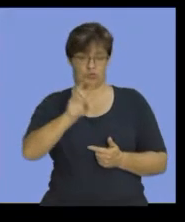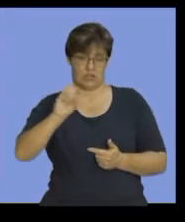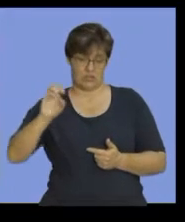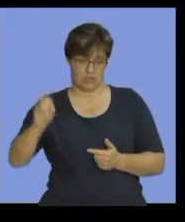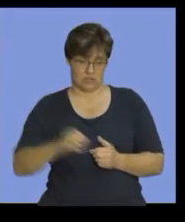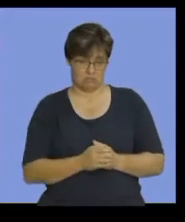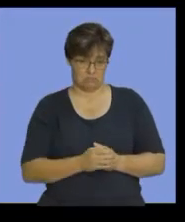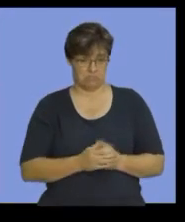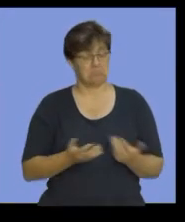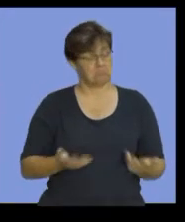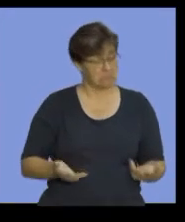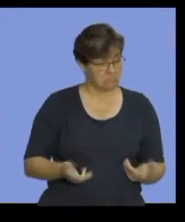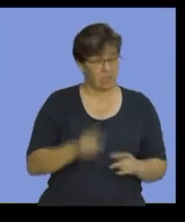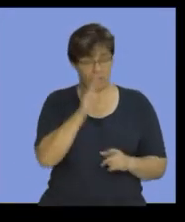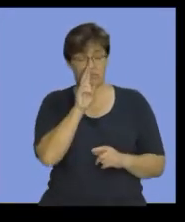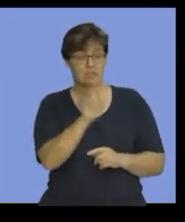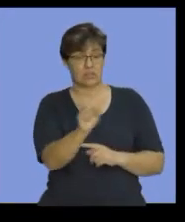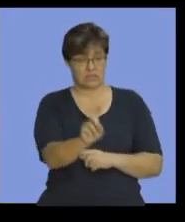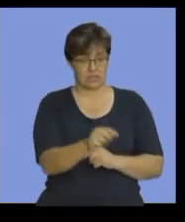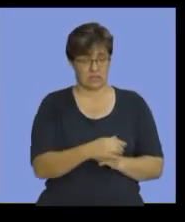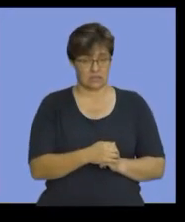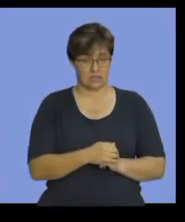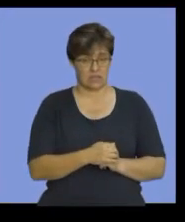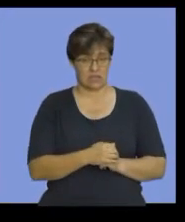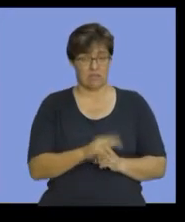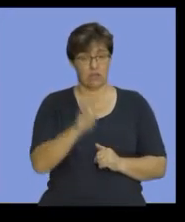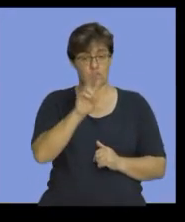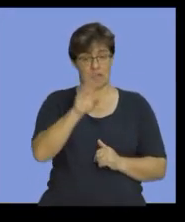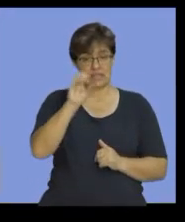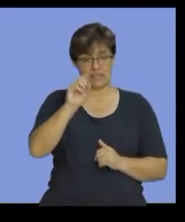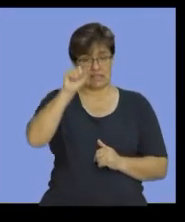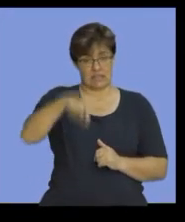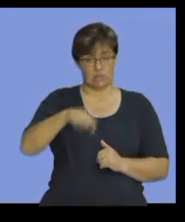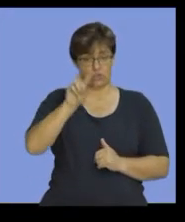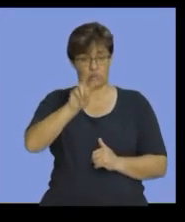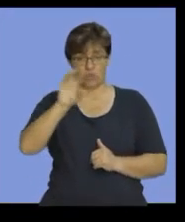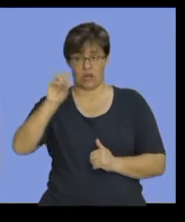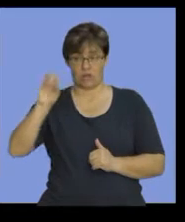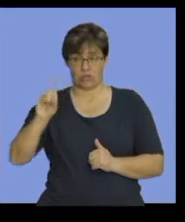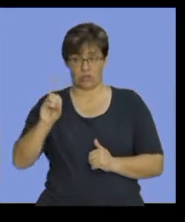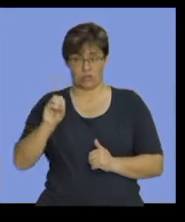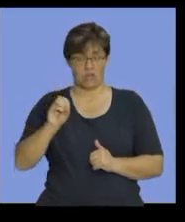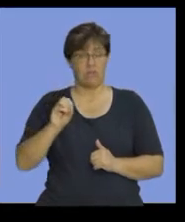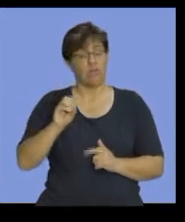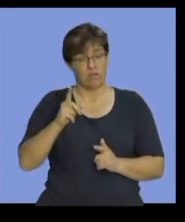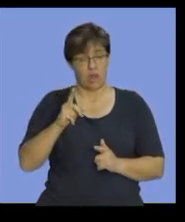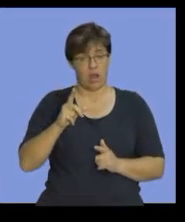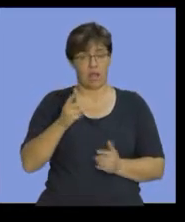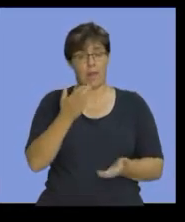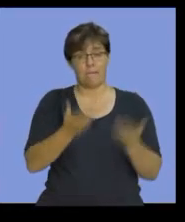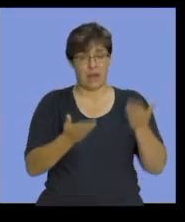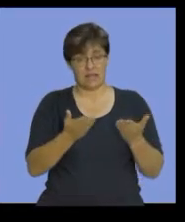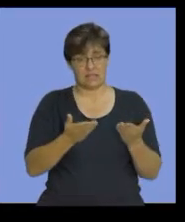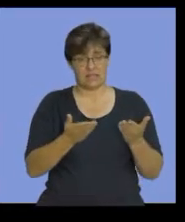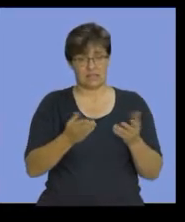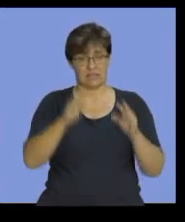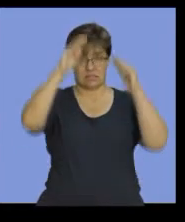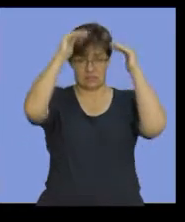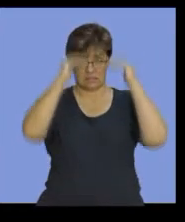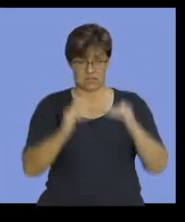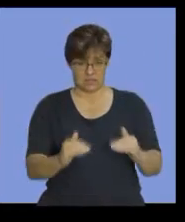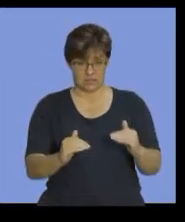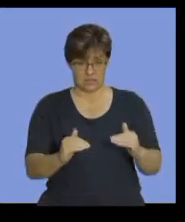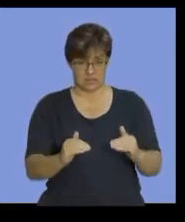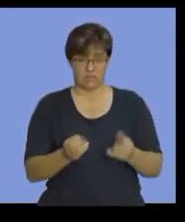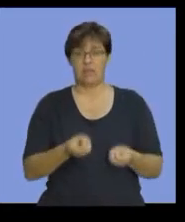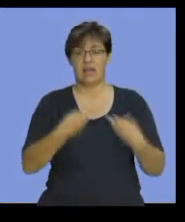this year again, can you see, if you bring in the 20,200, which is your balance carried down, balance brought down, that would